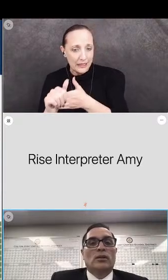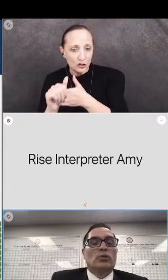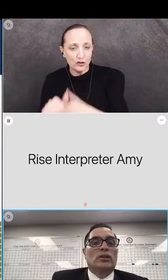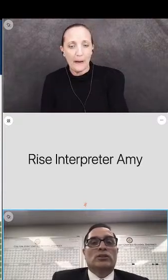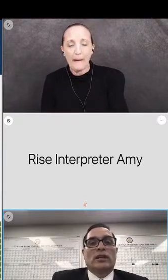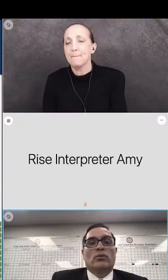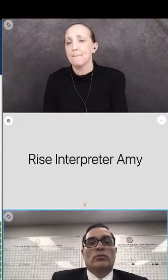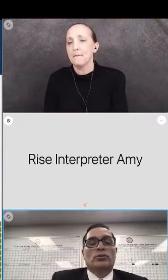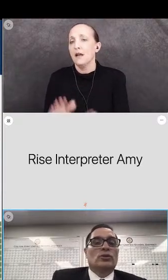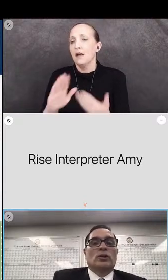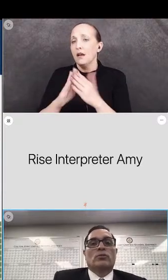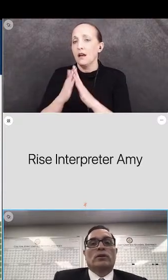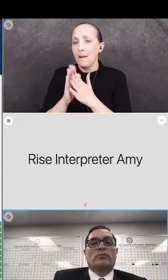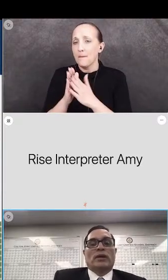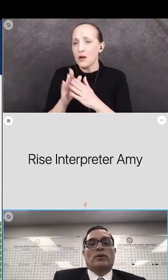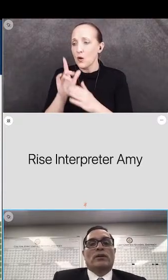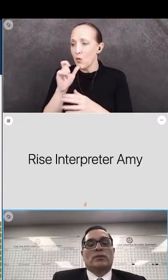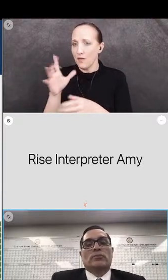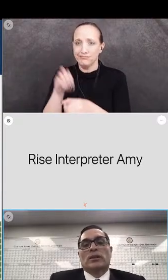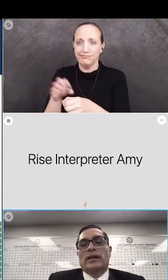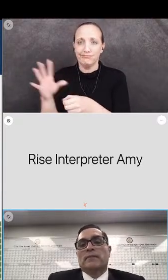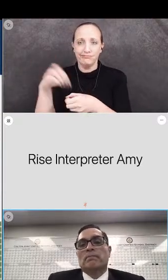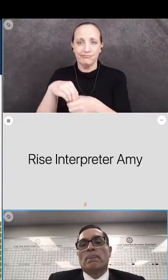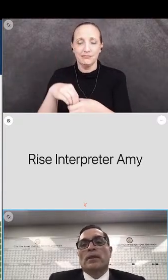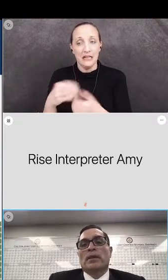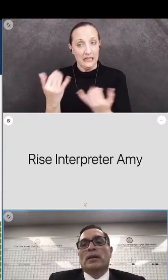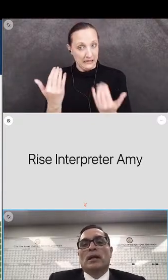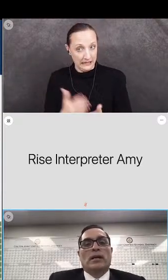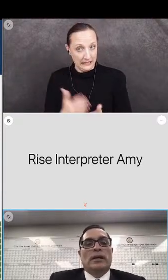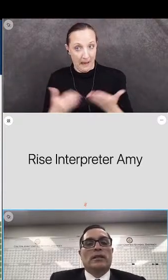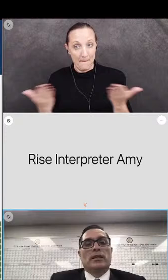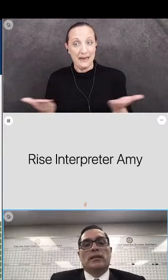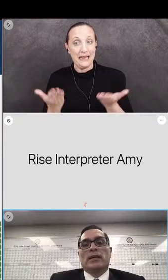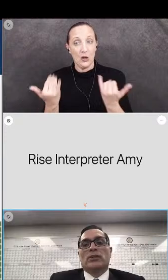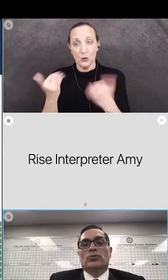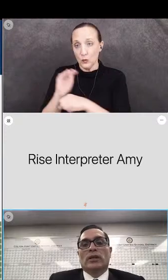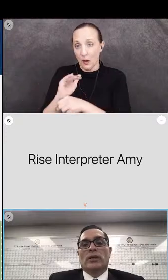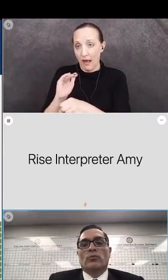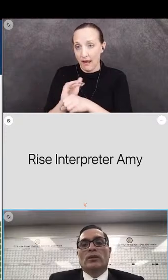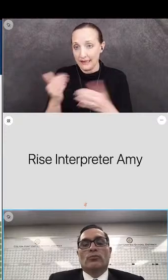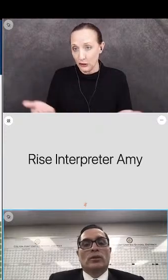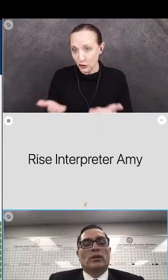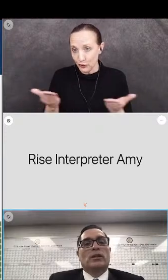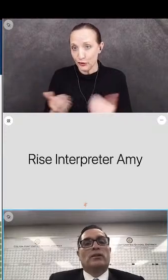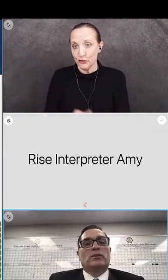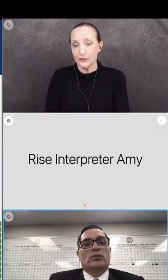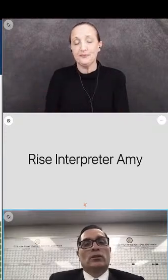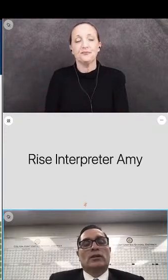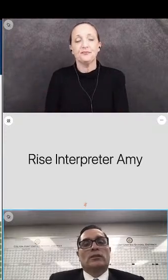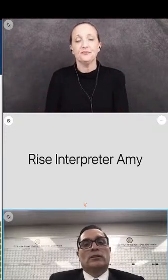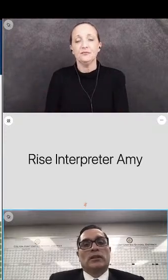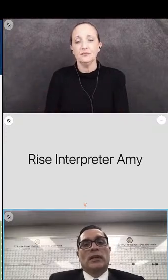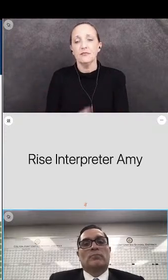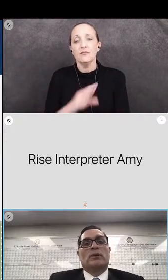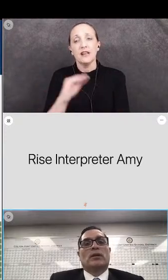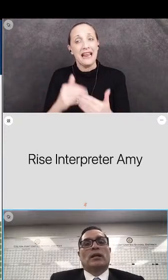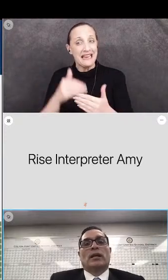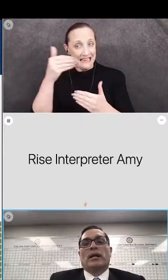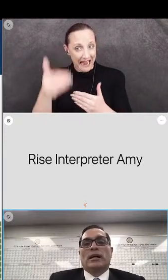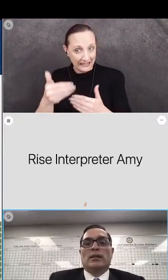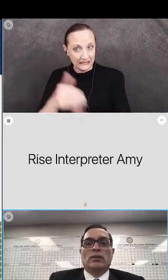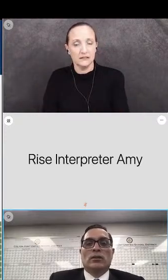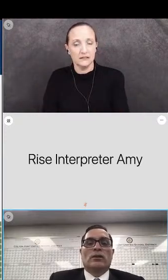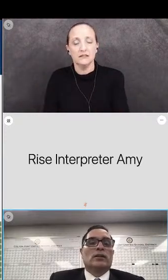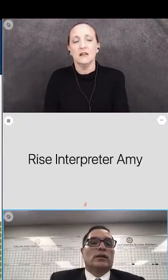community stakeholders. We, in fact, we have some tonight. And then next, we really took a deep